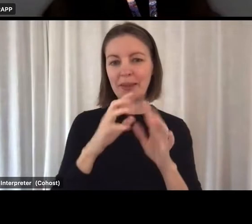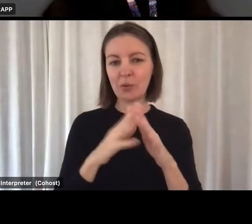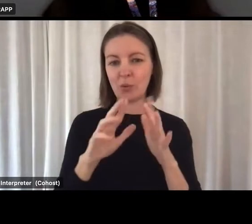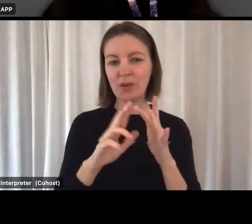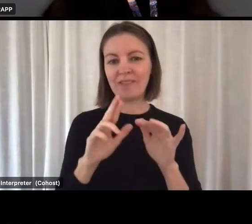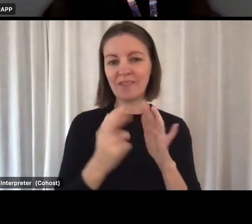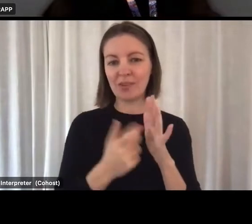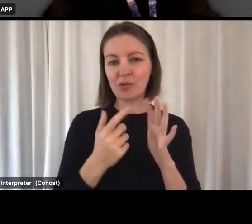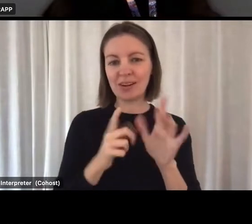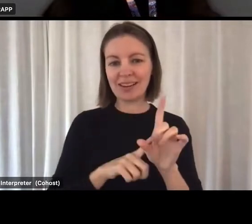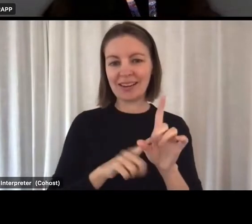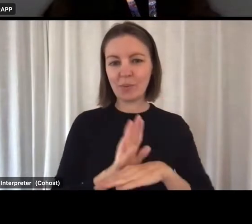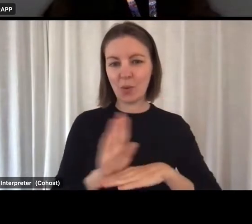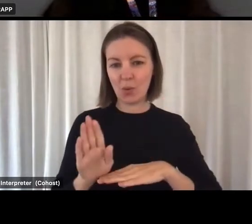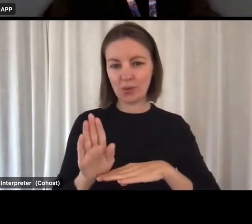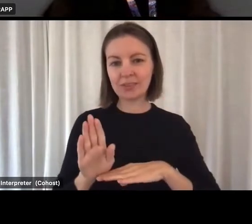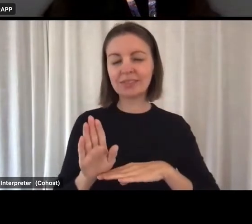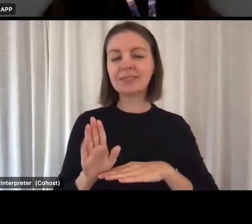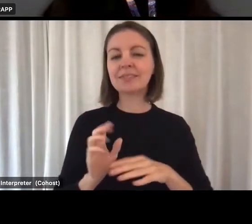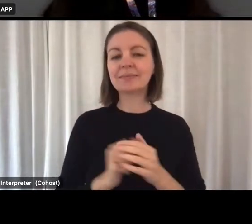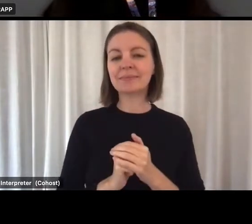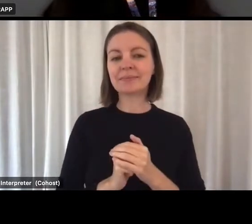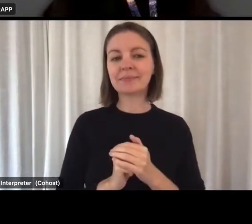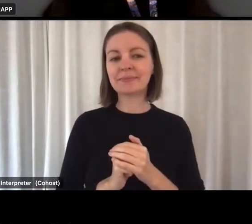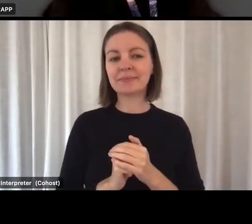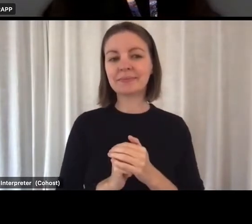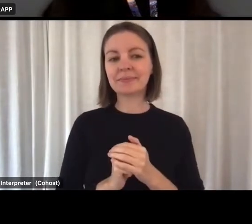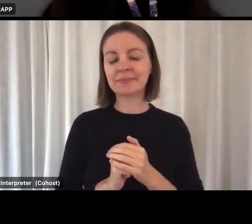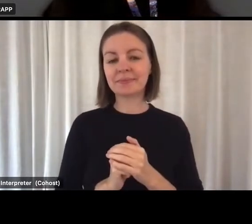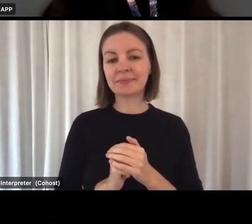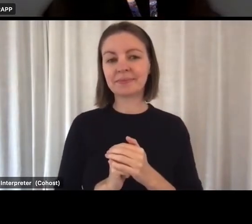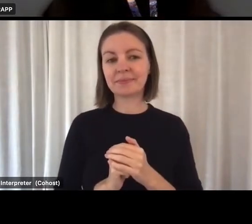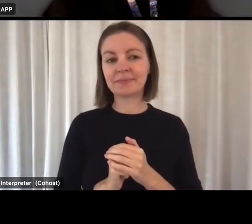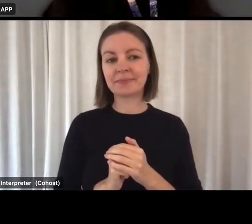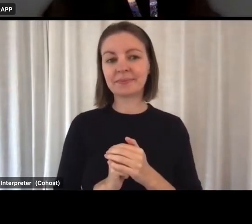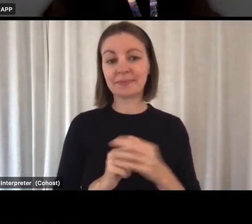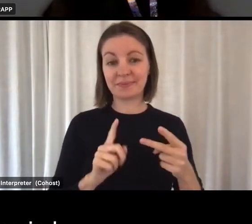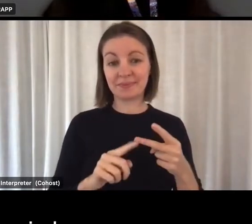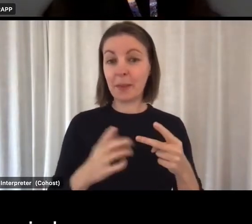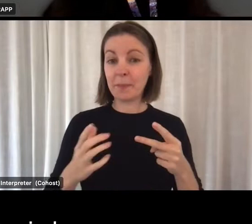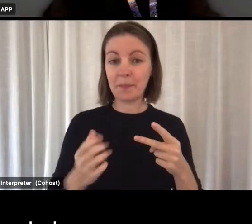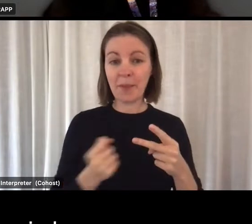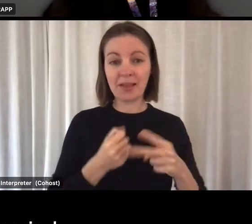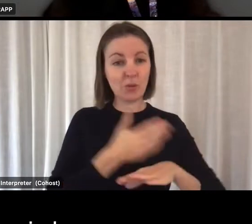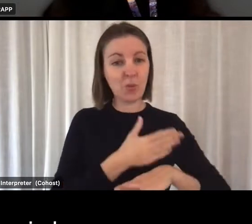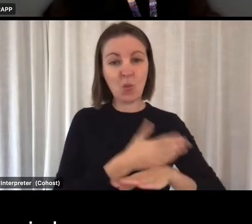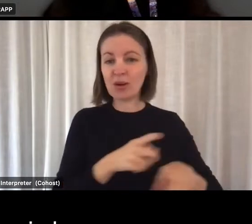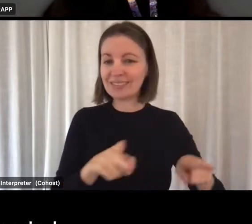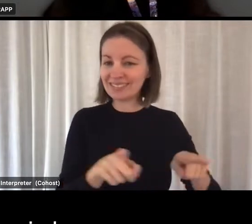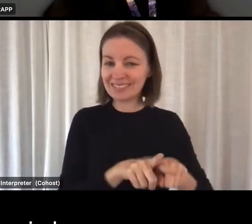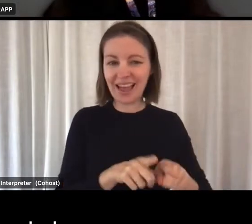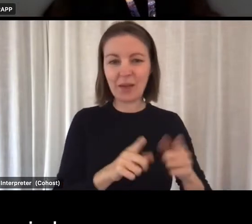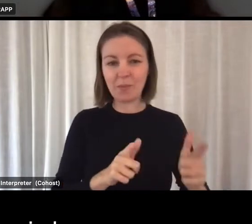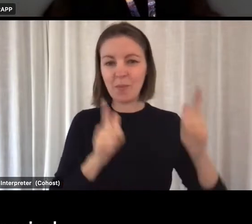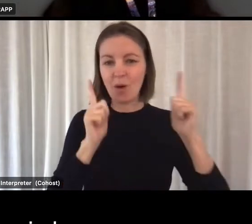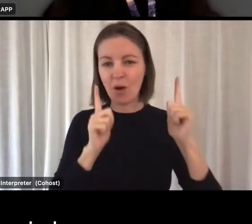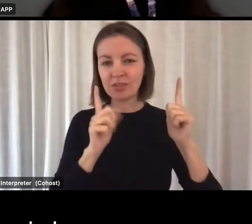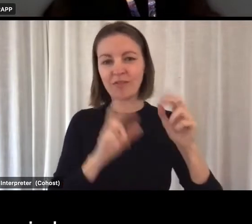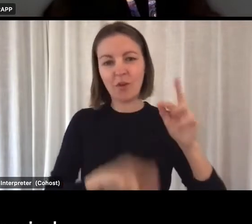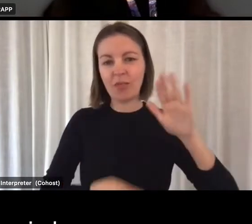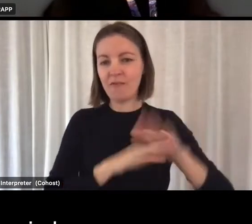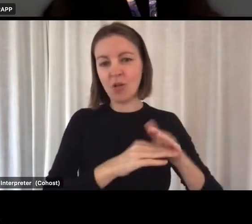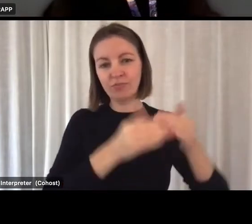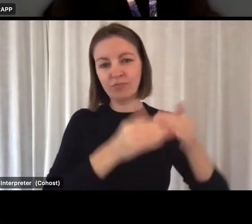NMBA as a registered nurse, and being employed by the same employer for the duration of the eligibility